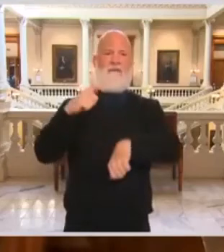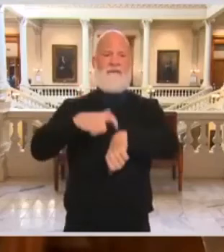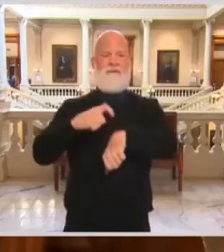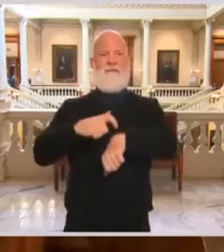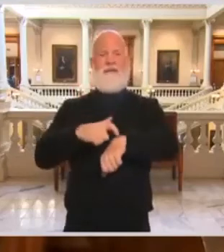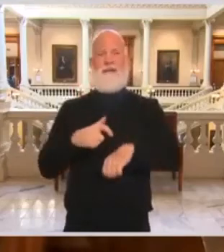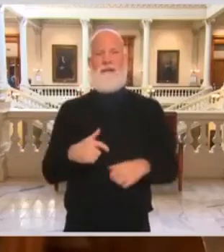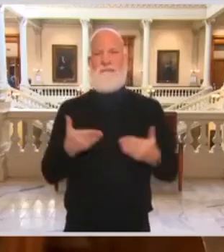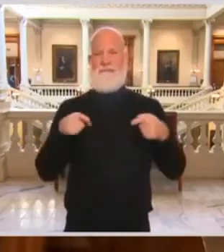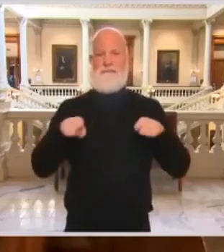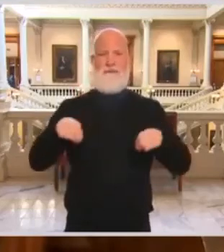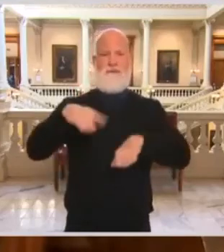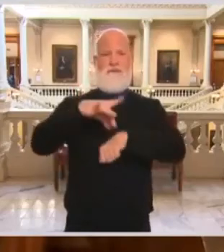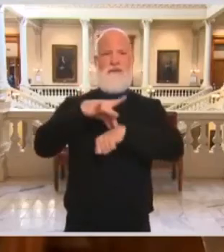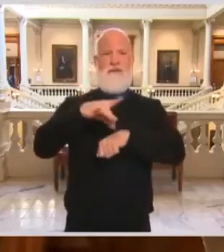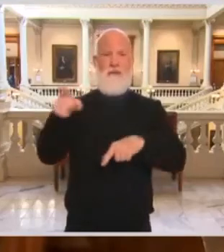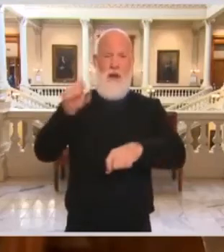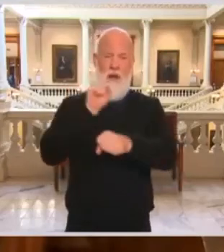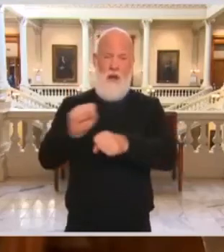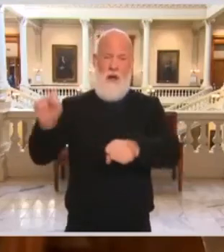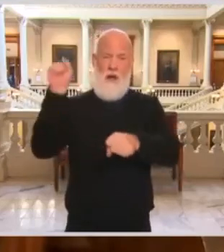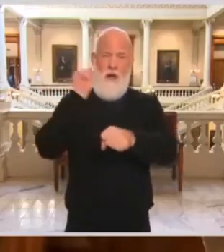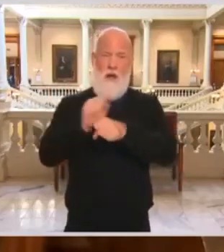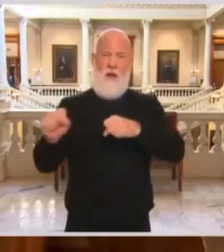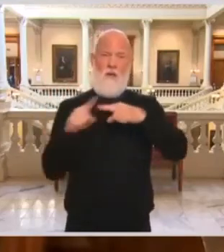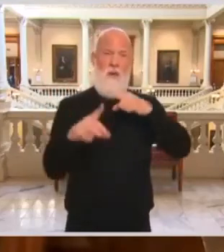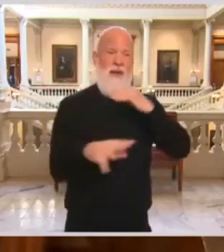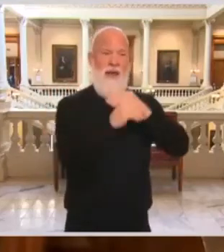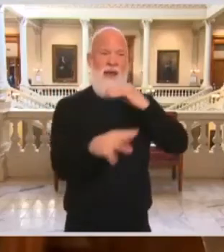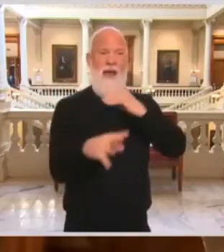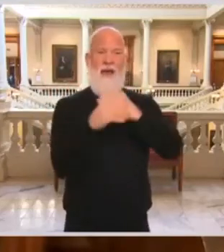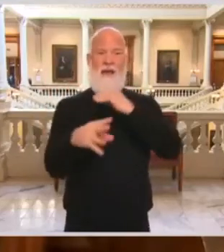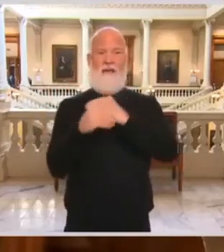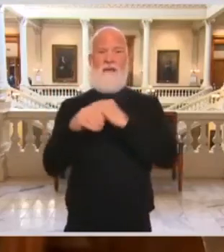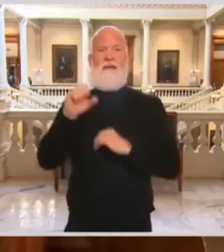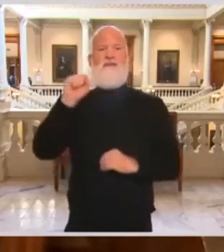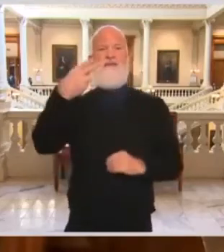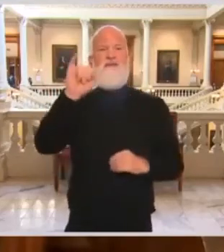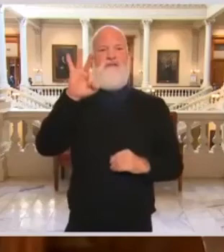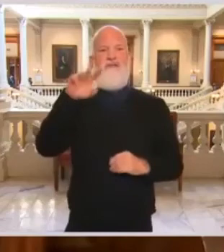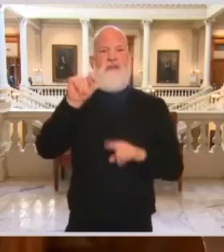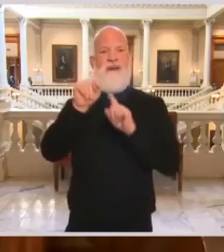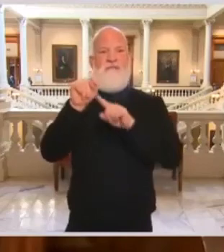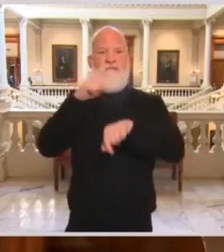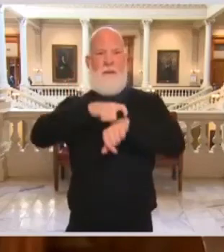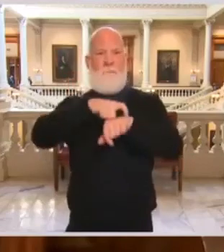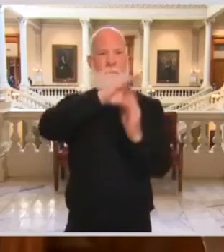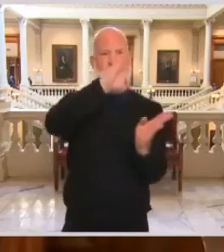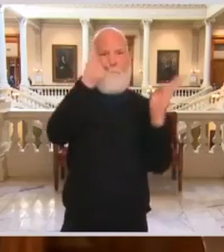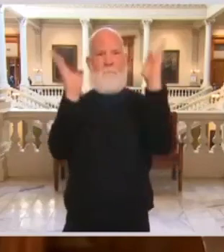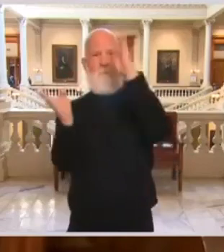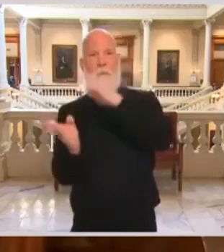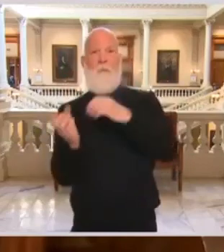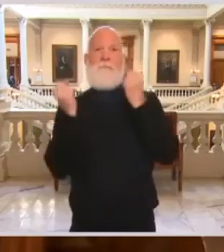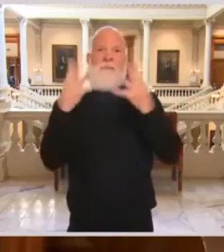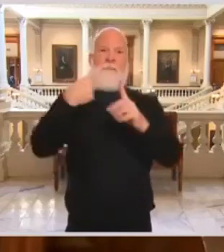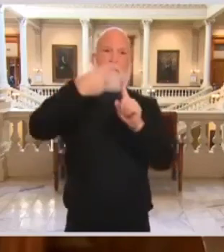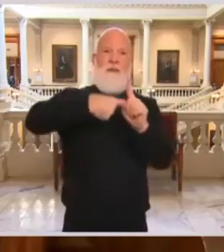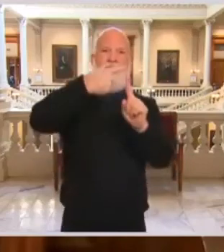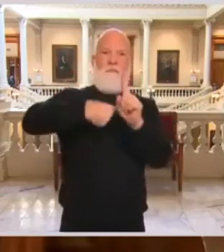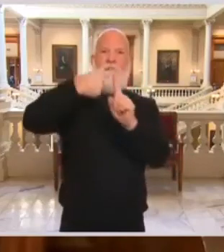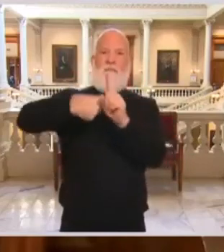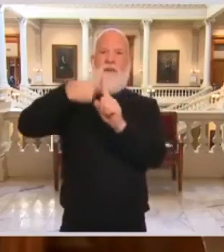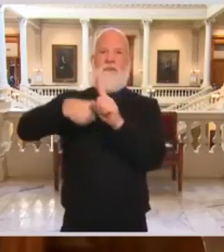months now. There's no doubt that Georgia's health care heroes have done their job with a grit and determination that has